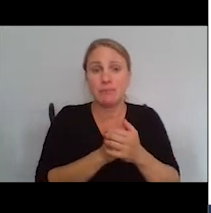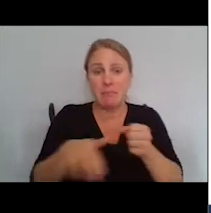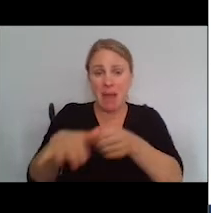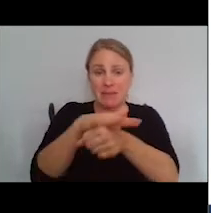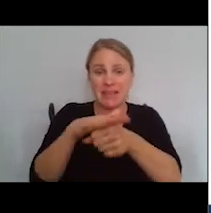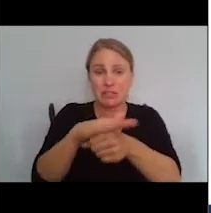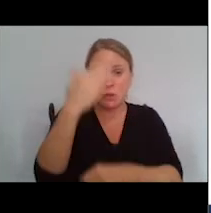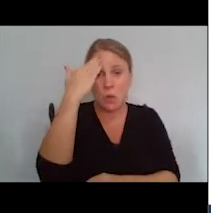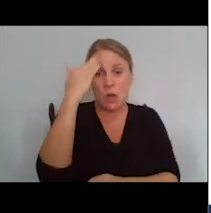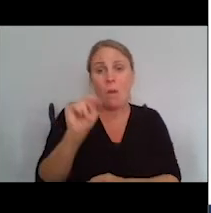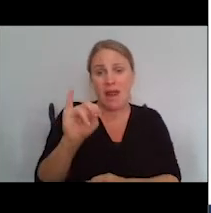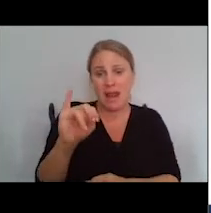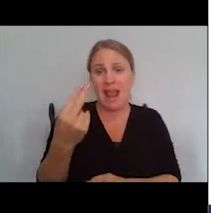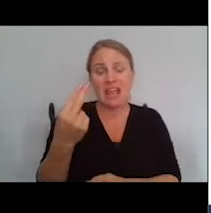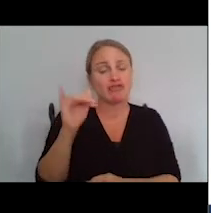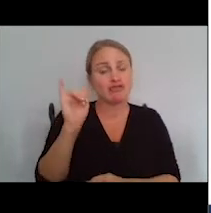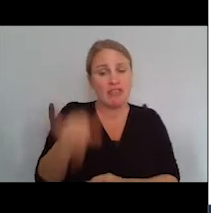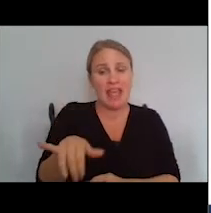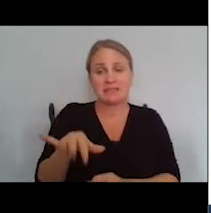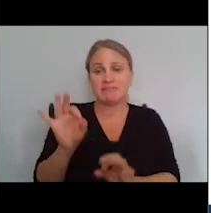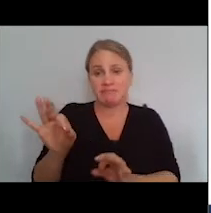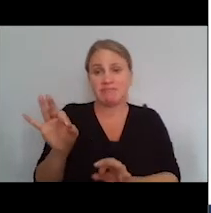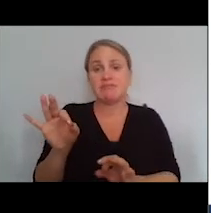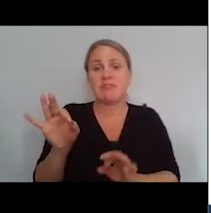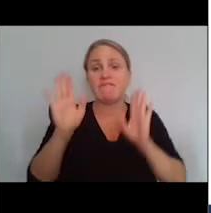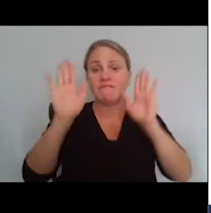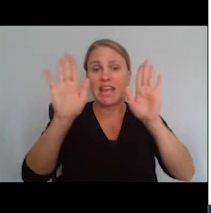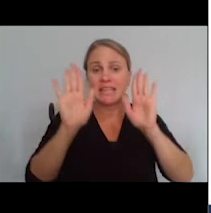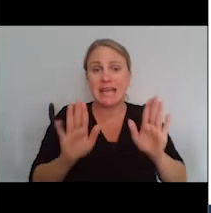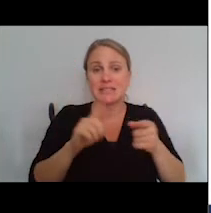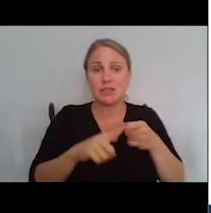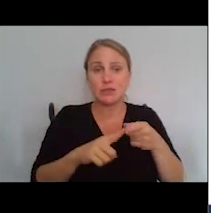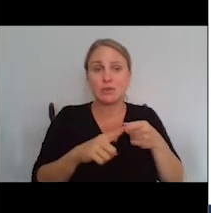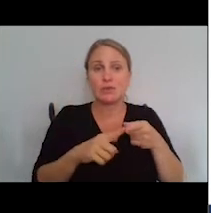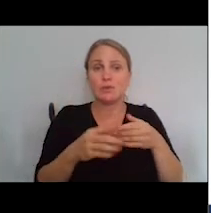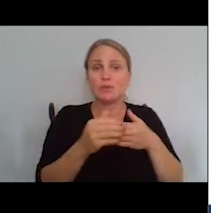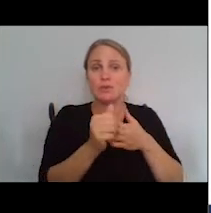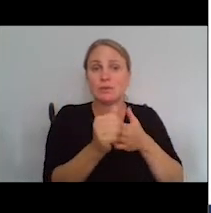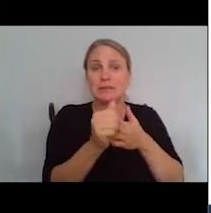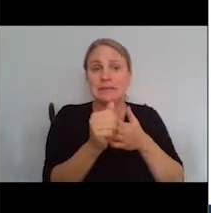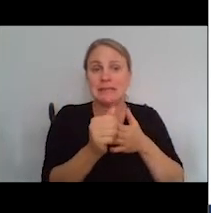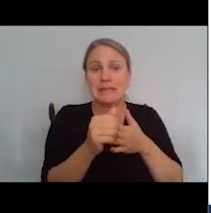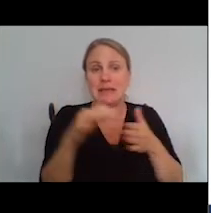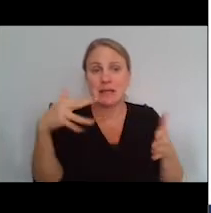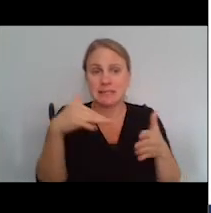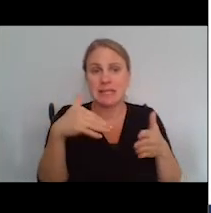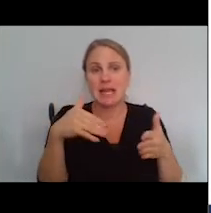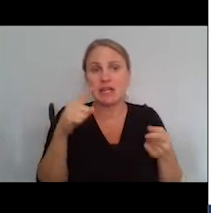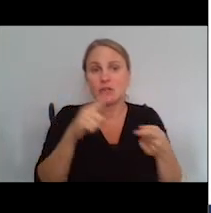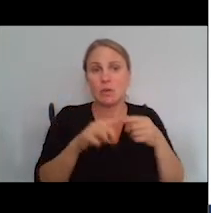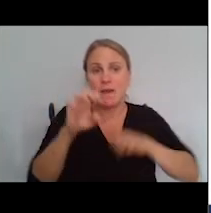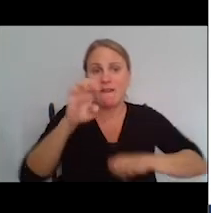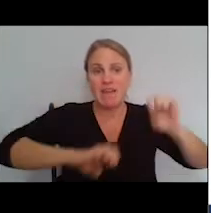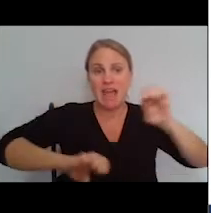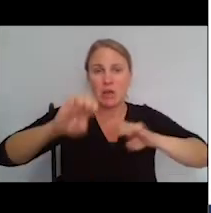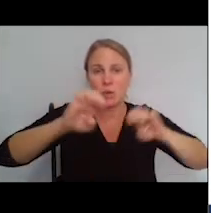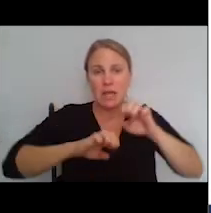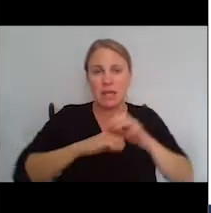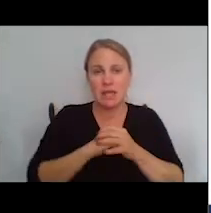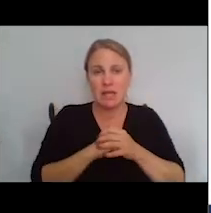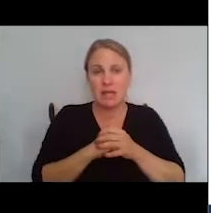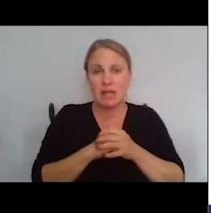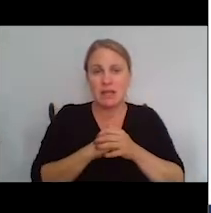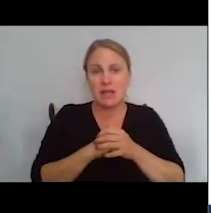which is fantastic, to direct the national academies to conduct a study to evaluate the presence and causes of